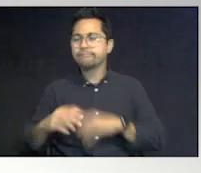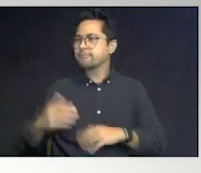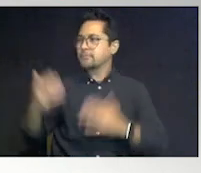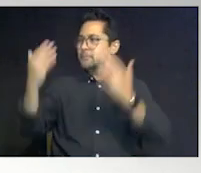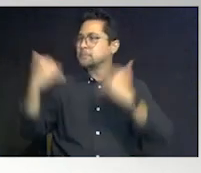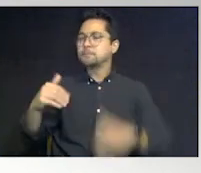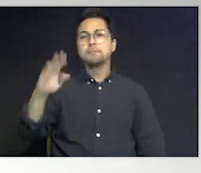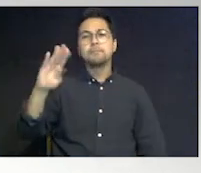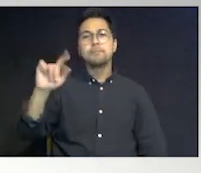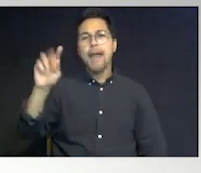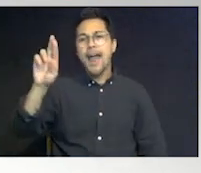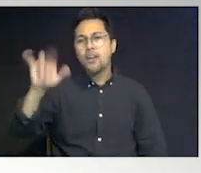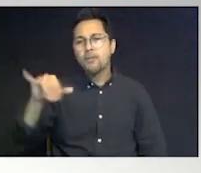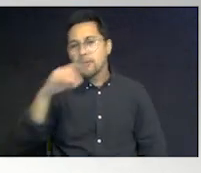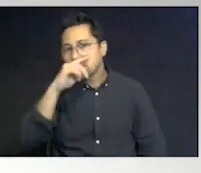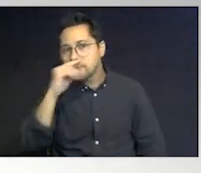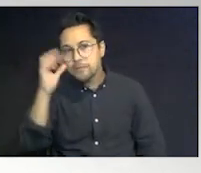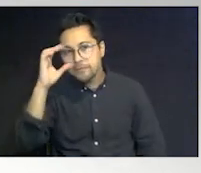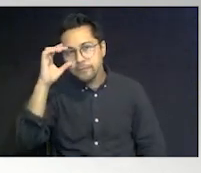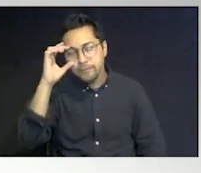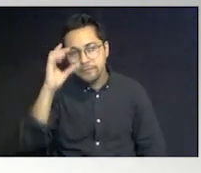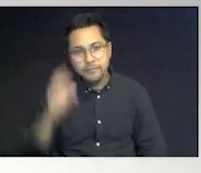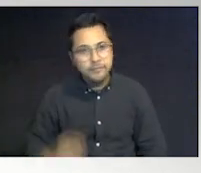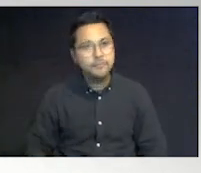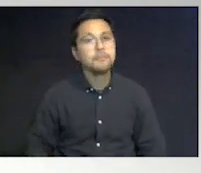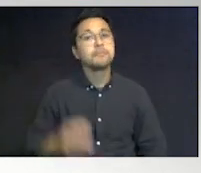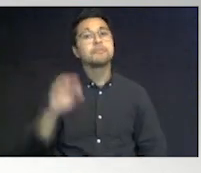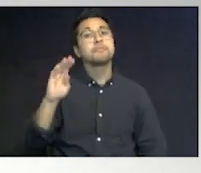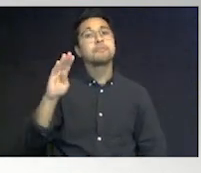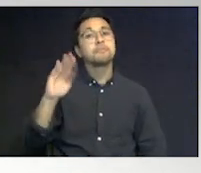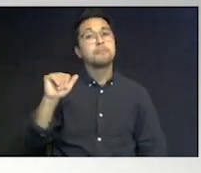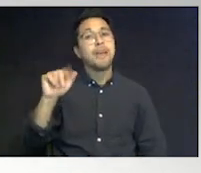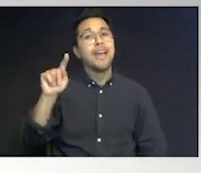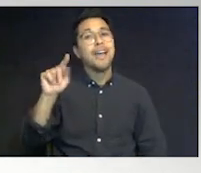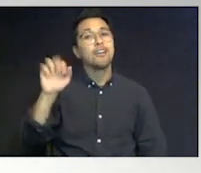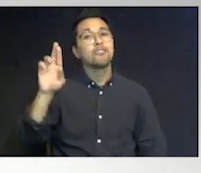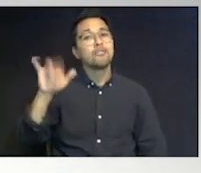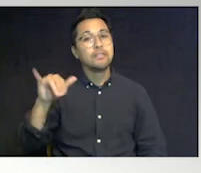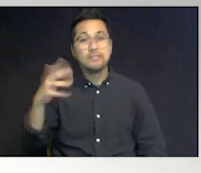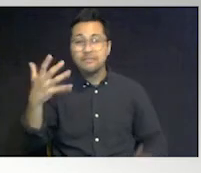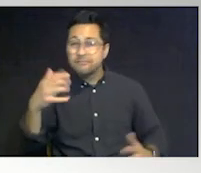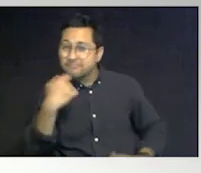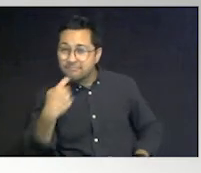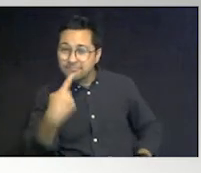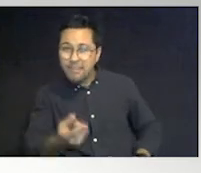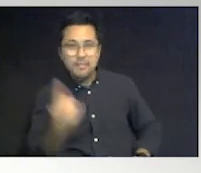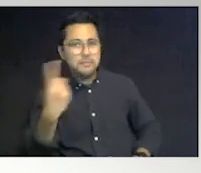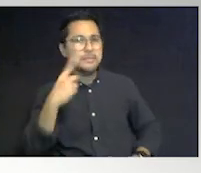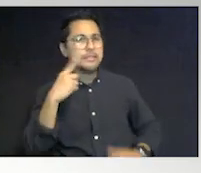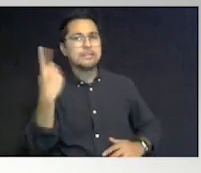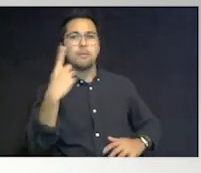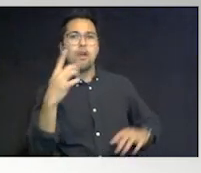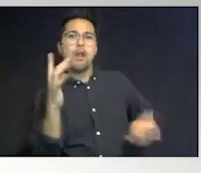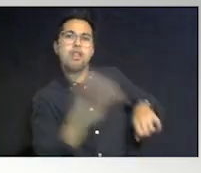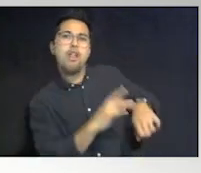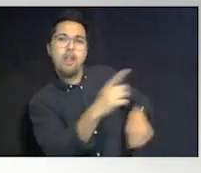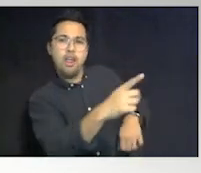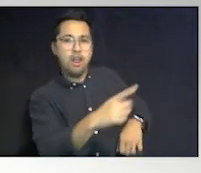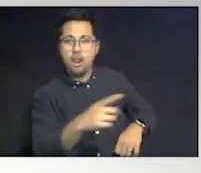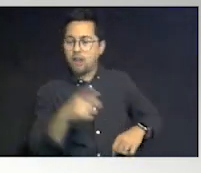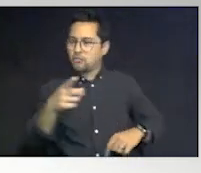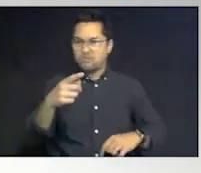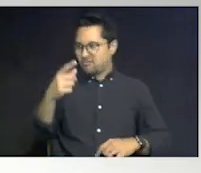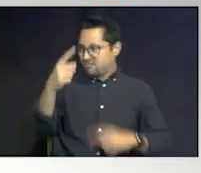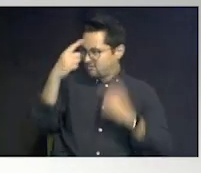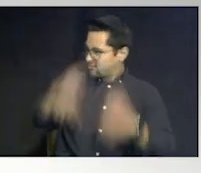Okay. Just to understand that battery, once you tell somebody that somebody touched you and that touch was against your will,